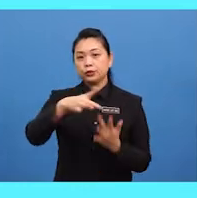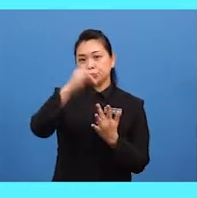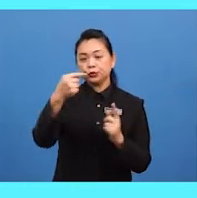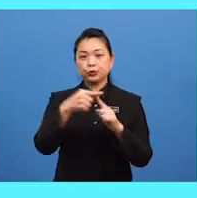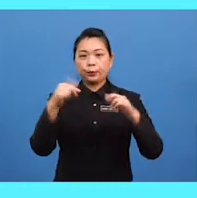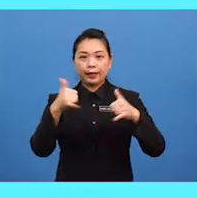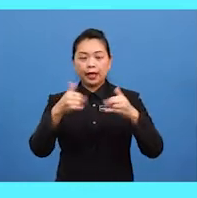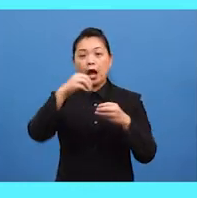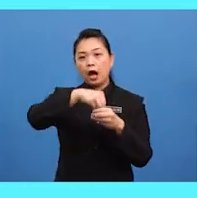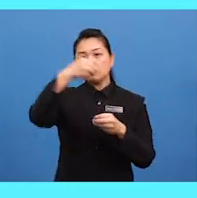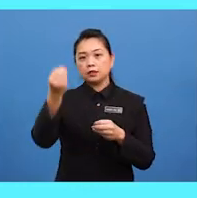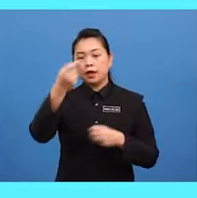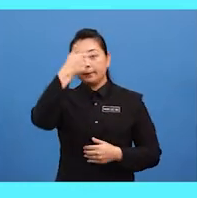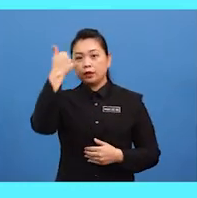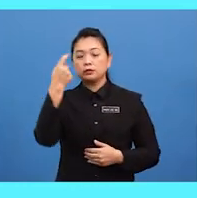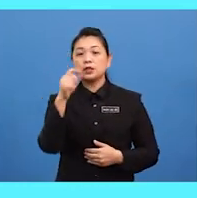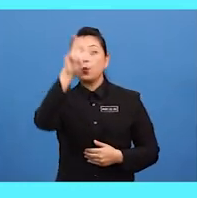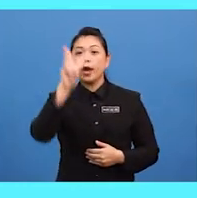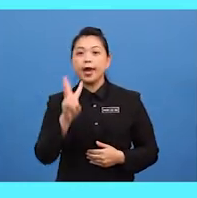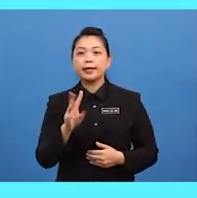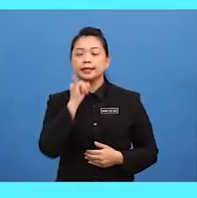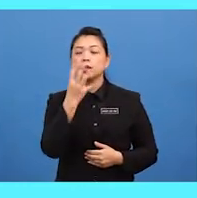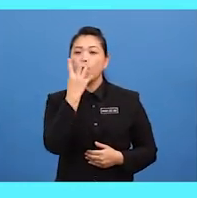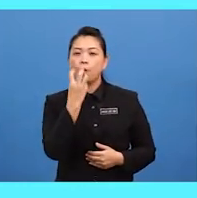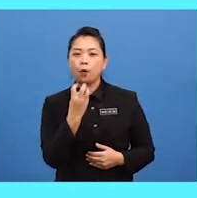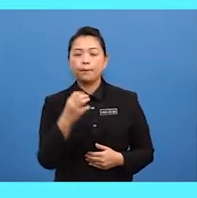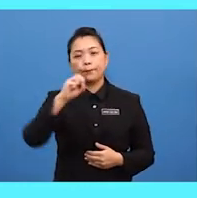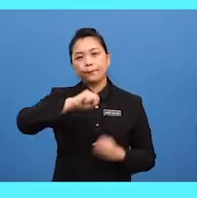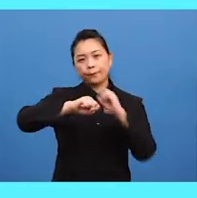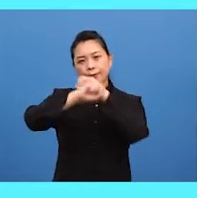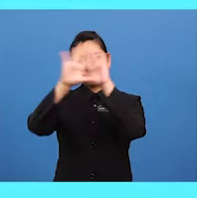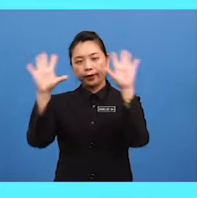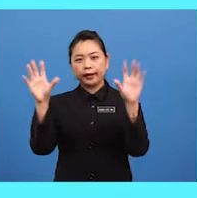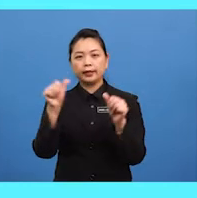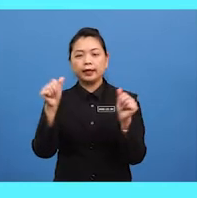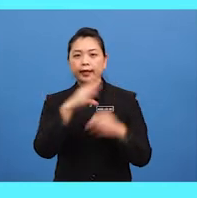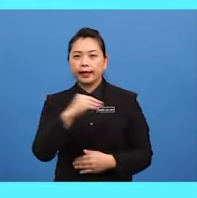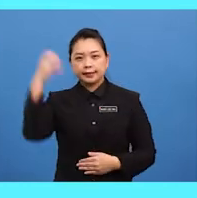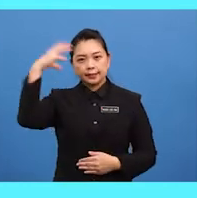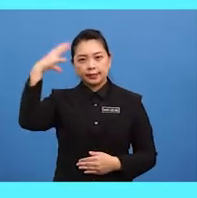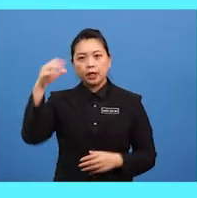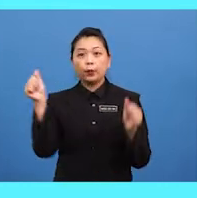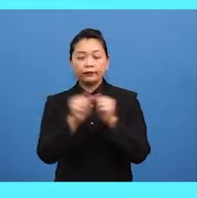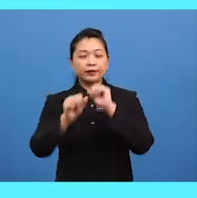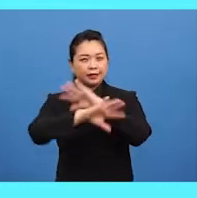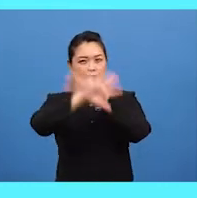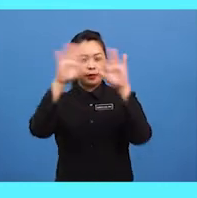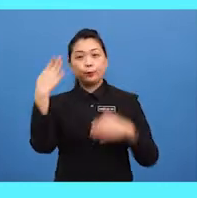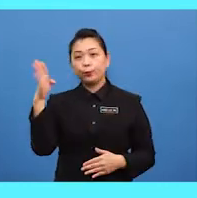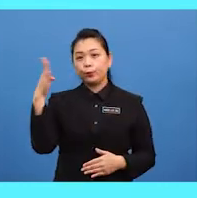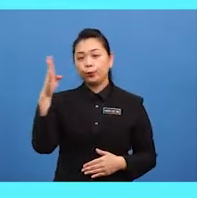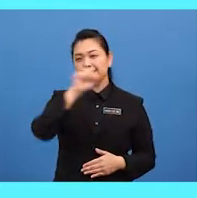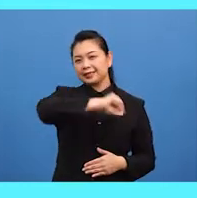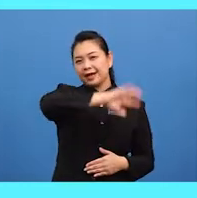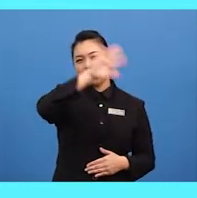outside today because the weather is warm bright and sunny with clear blue